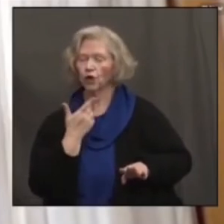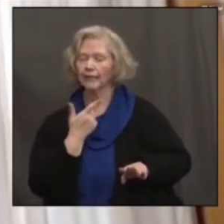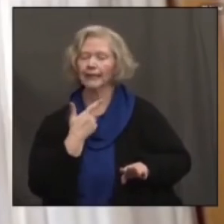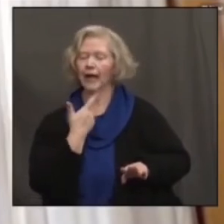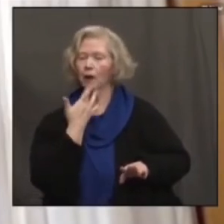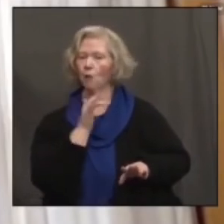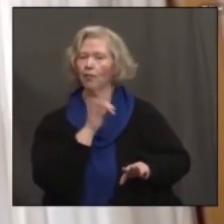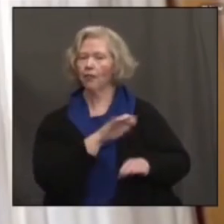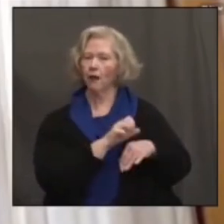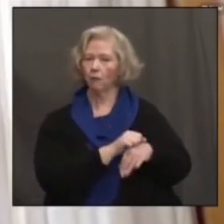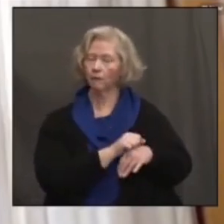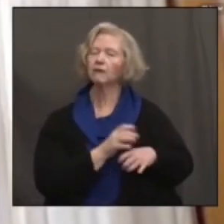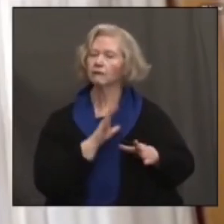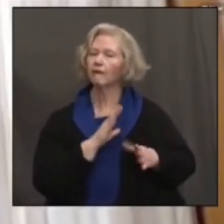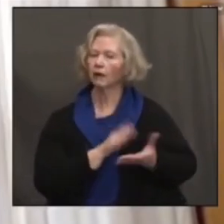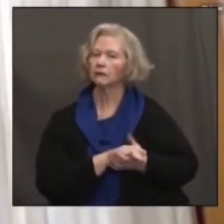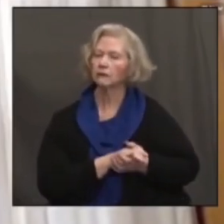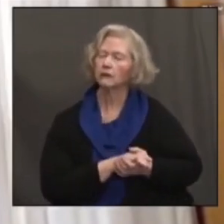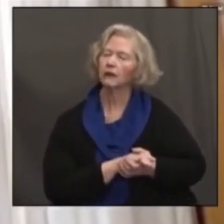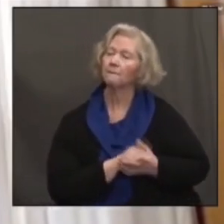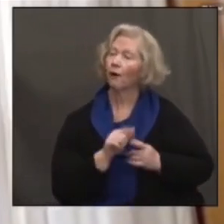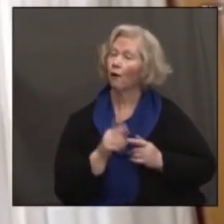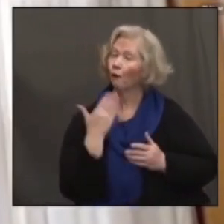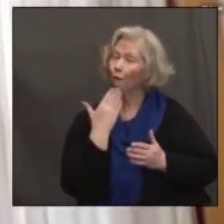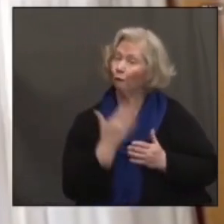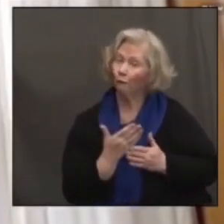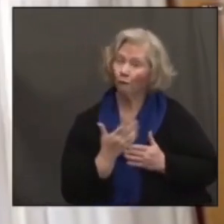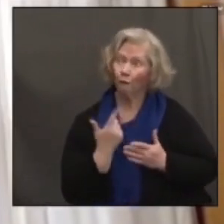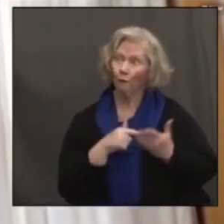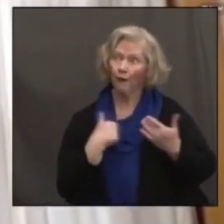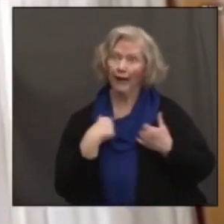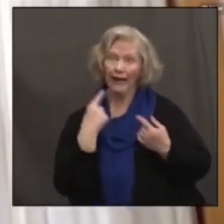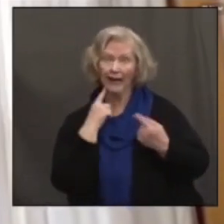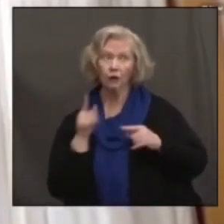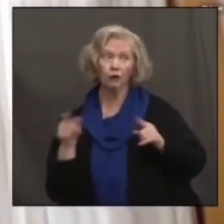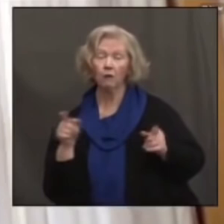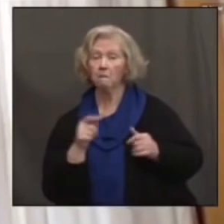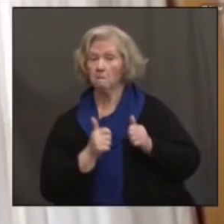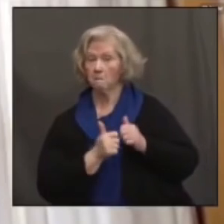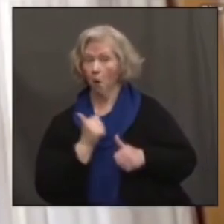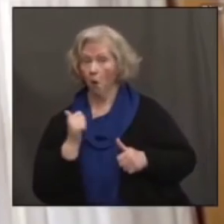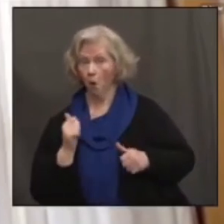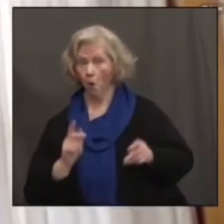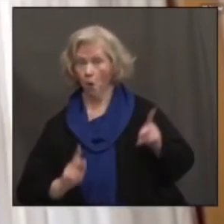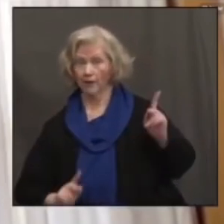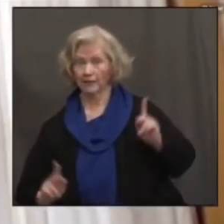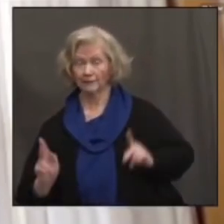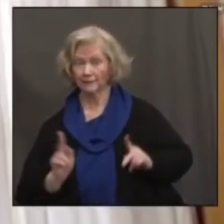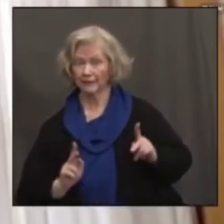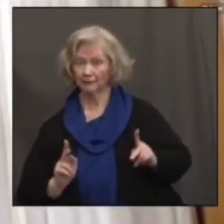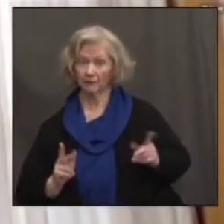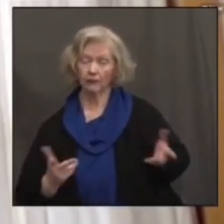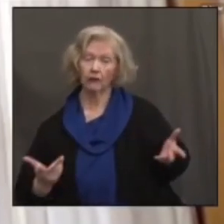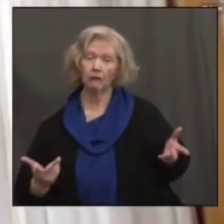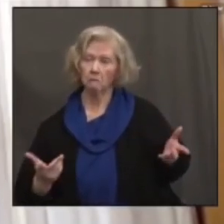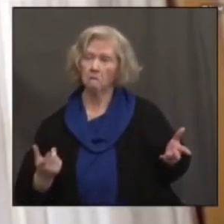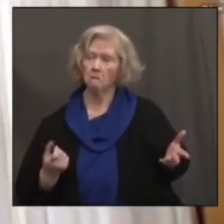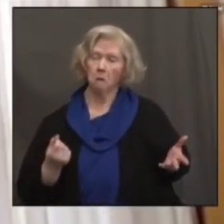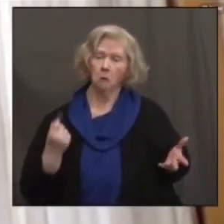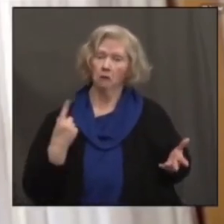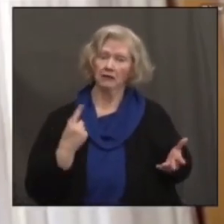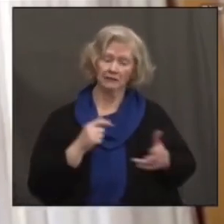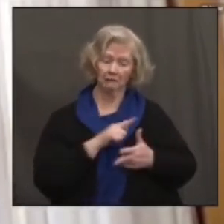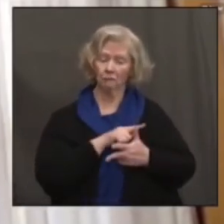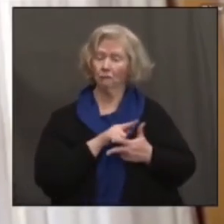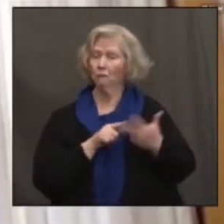that choice. The good news is anecdotally from our providers we've been hearing that most people are, as Dr. Koh said, understand that these